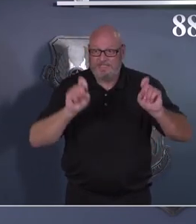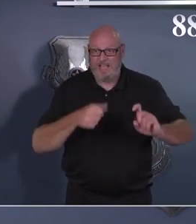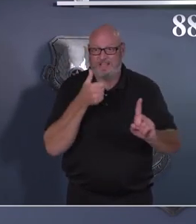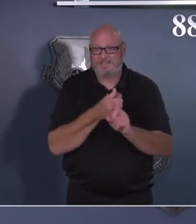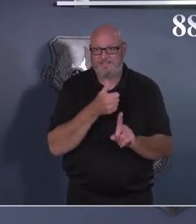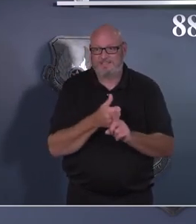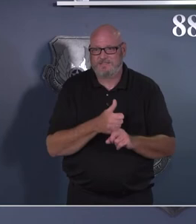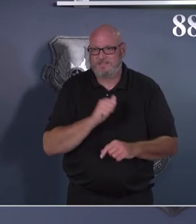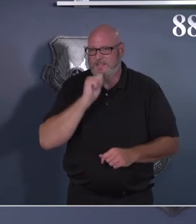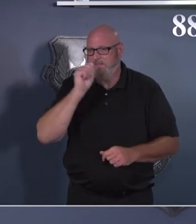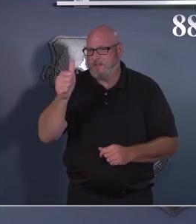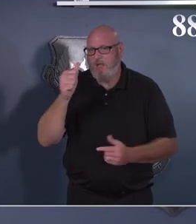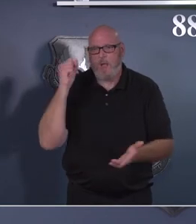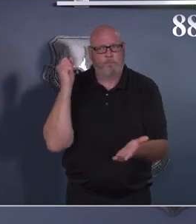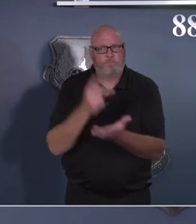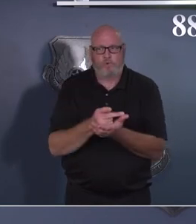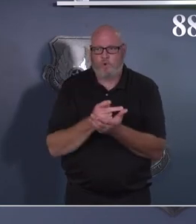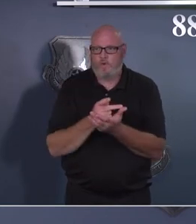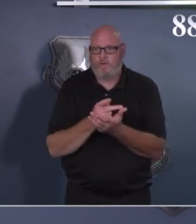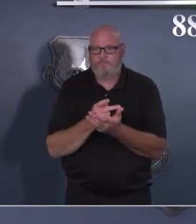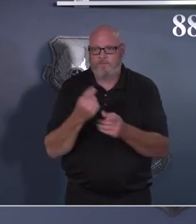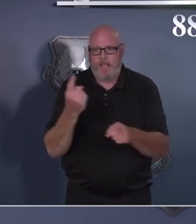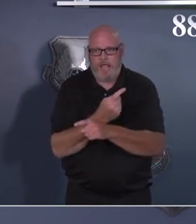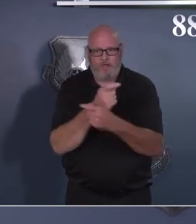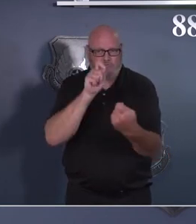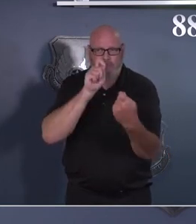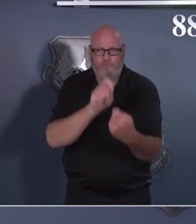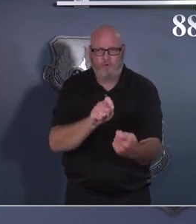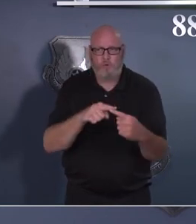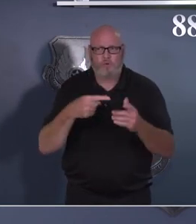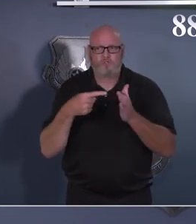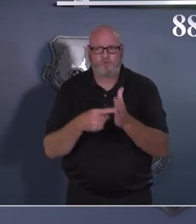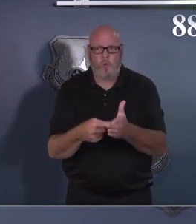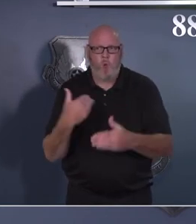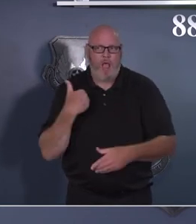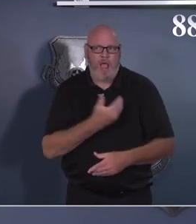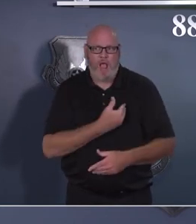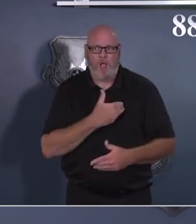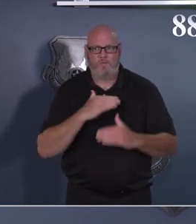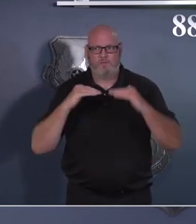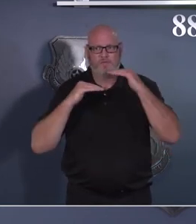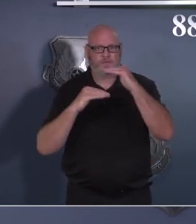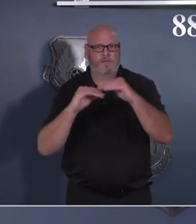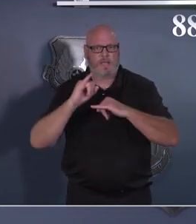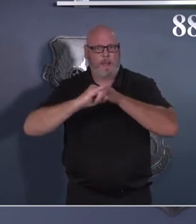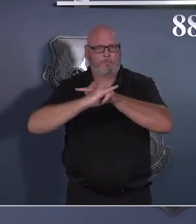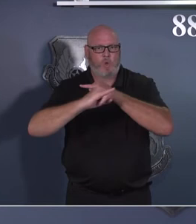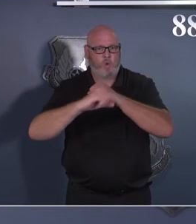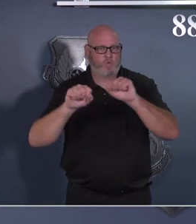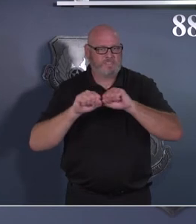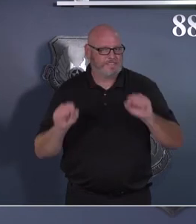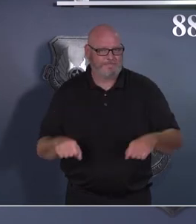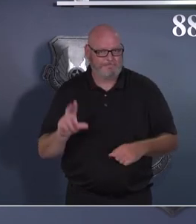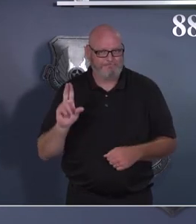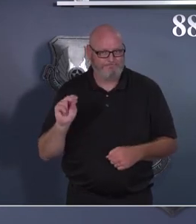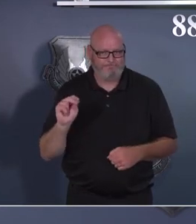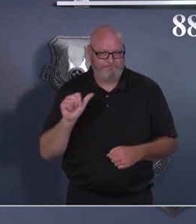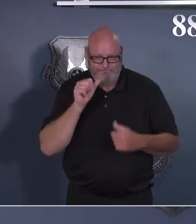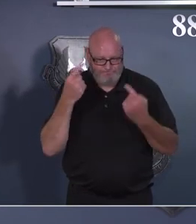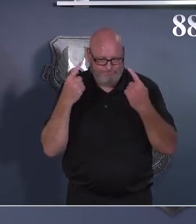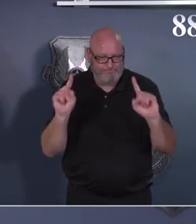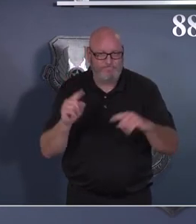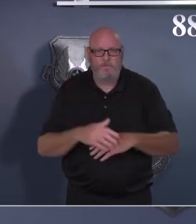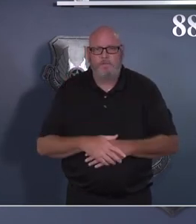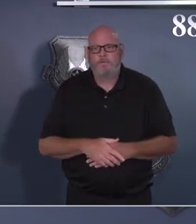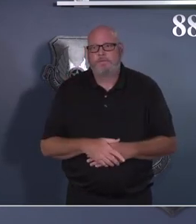protective immunity against SARS-CoV-2. That's the COVID-19 virus. The Infectious Disease